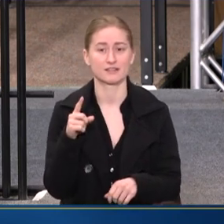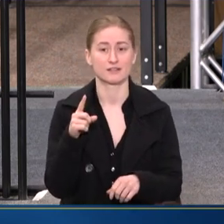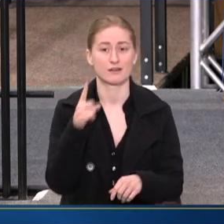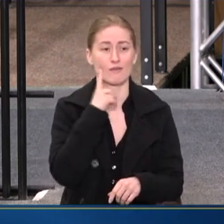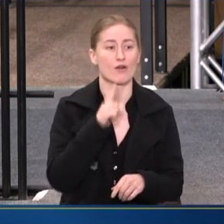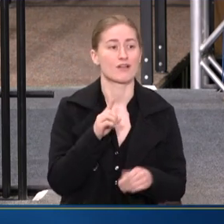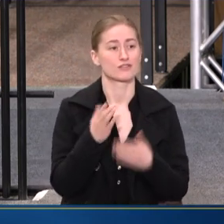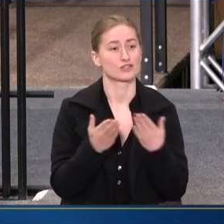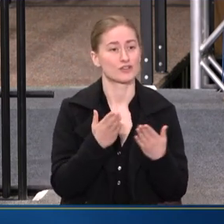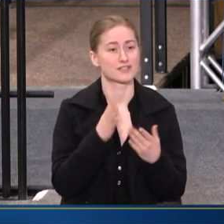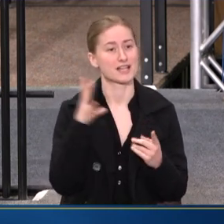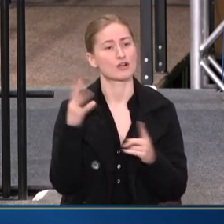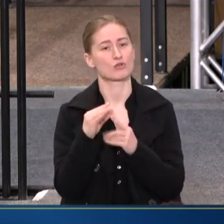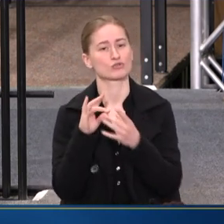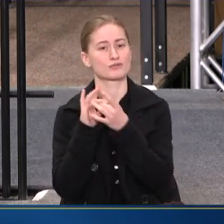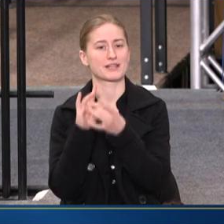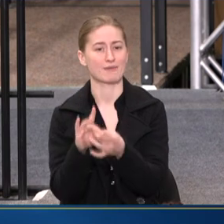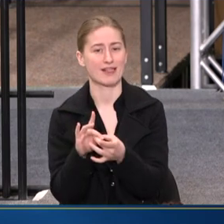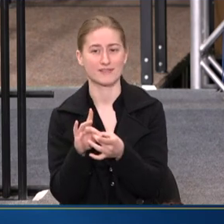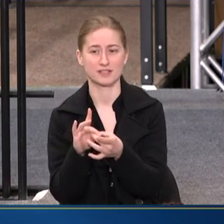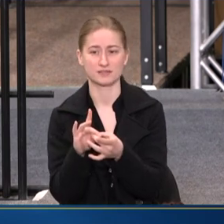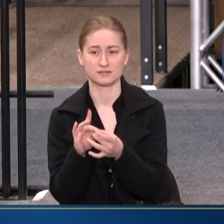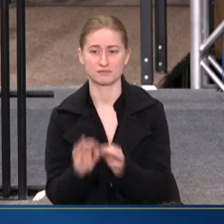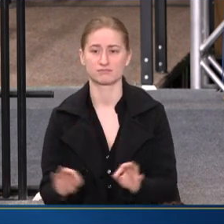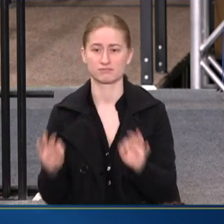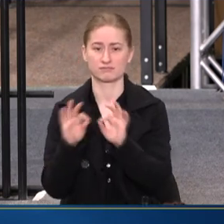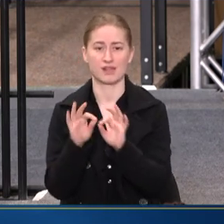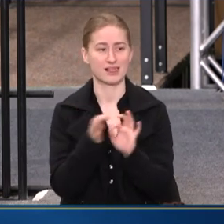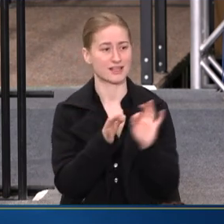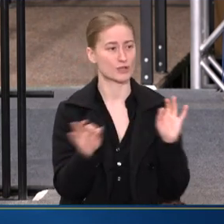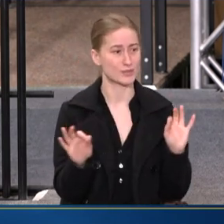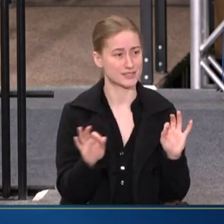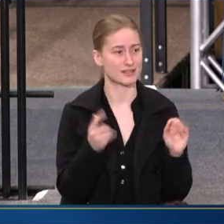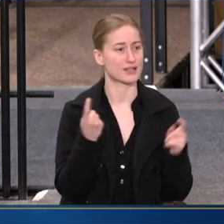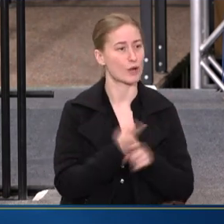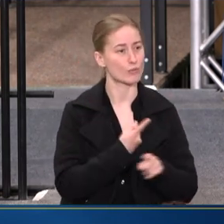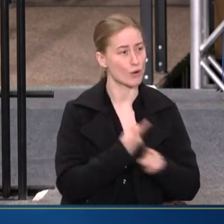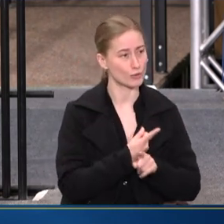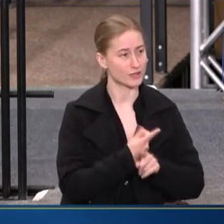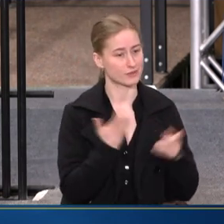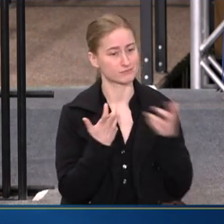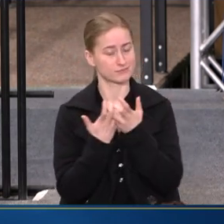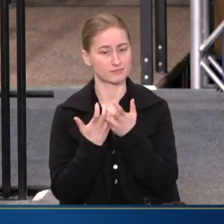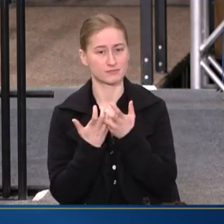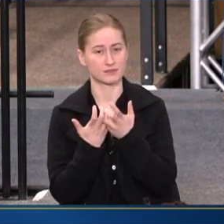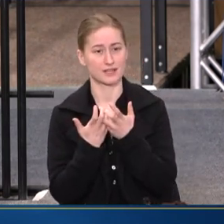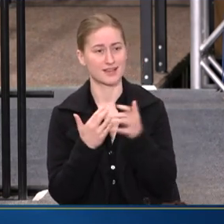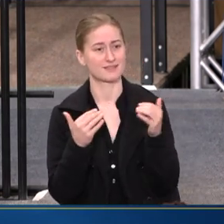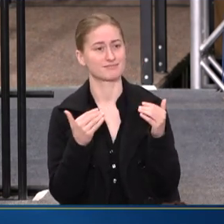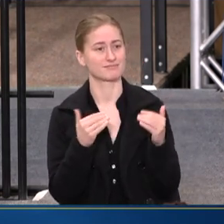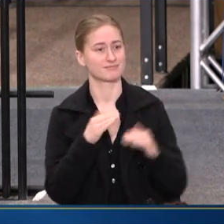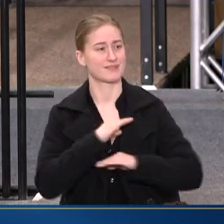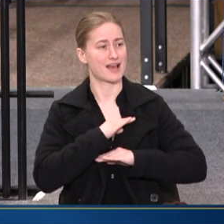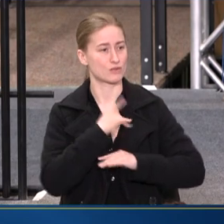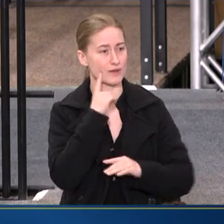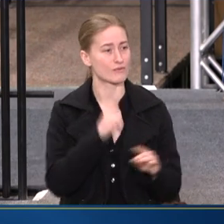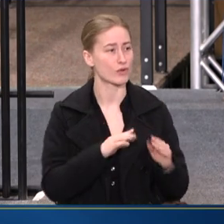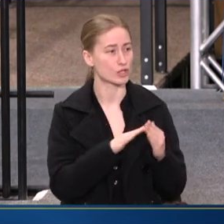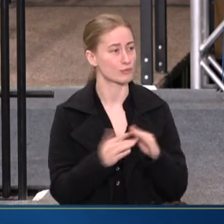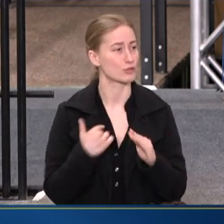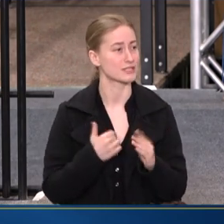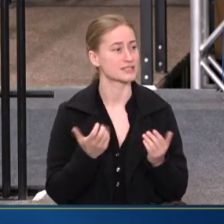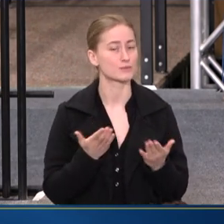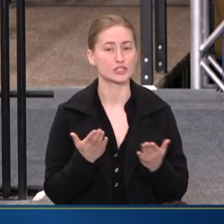THAT ARE CULTURALLY RELEVANT, THAT ARE LINGUISTICALLY APPROPRIATE AND ADEQUATE FOR THE COMMUNITIES THAT WE